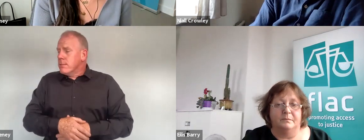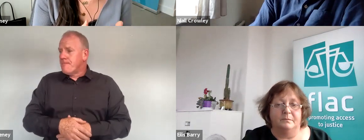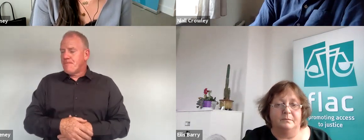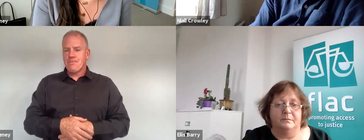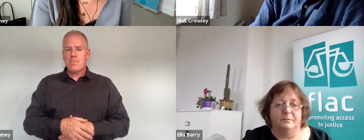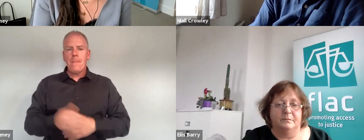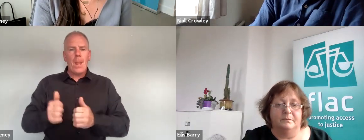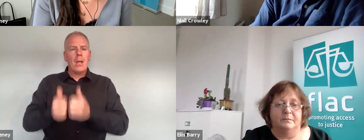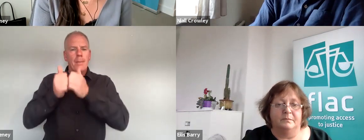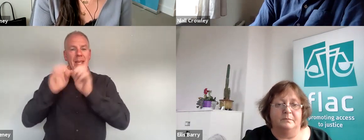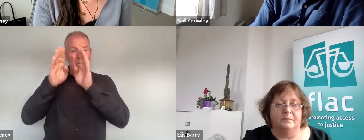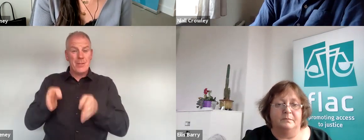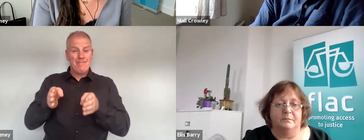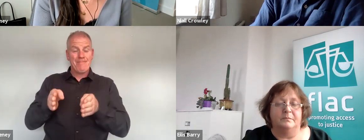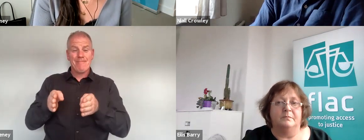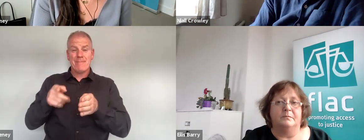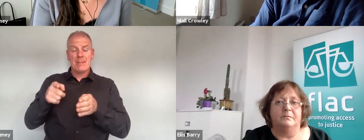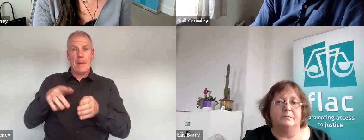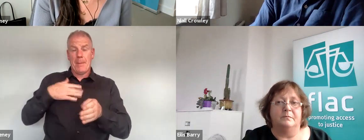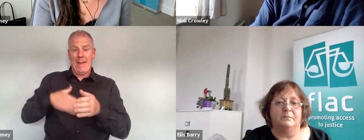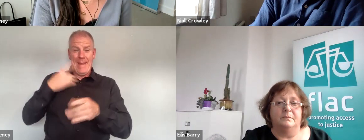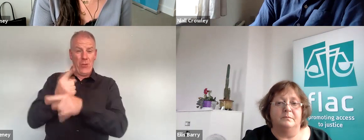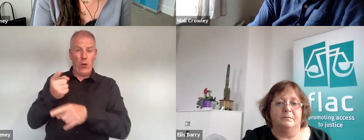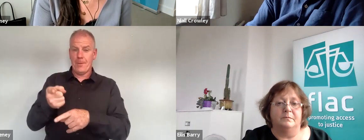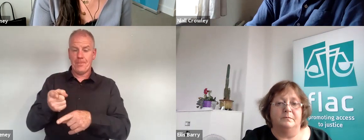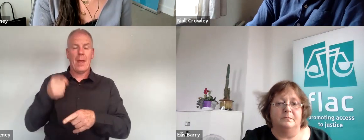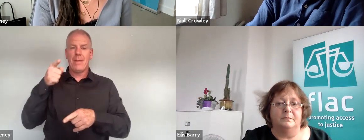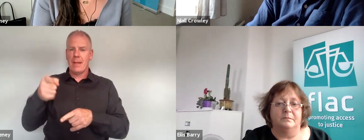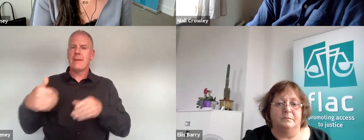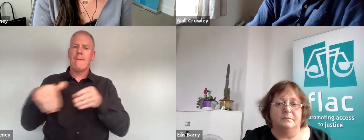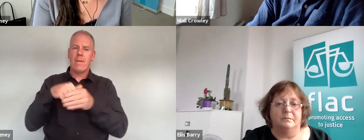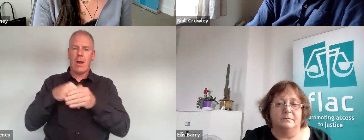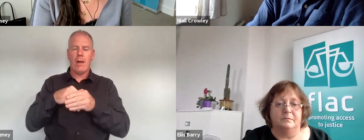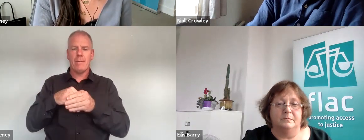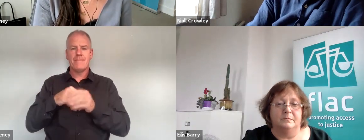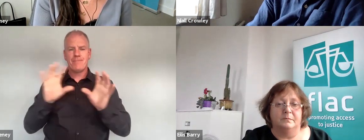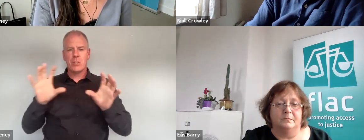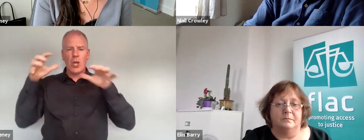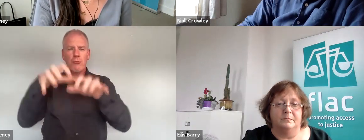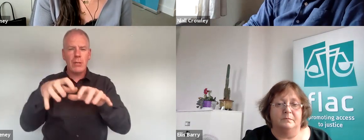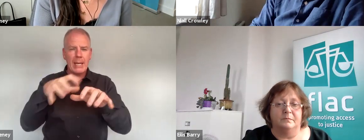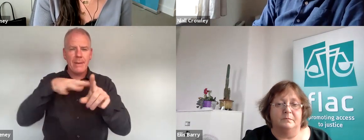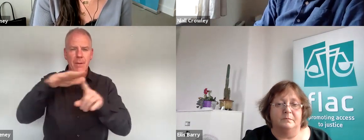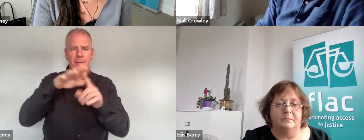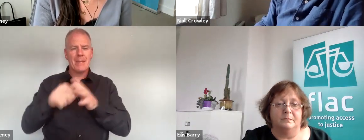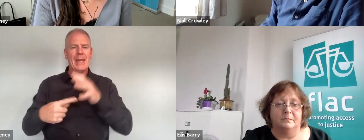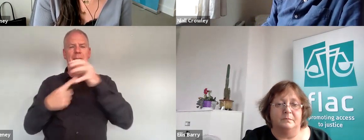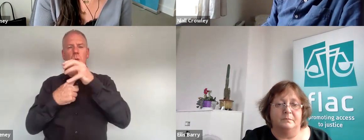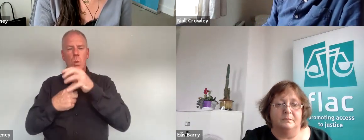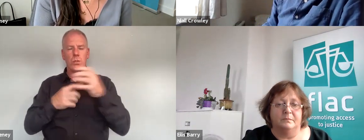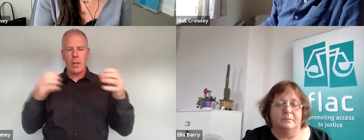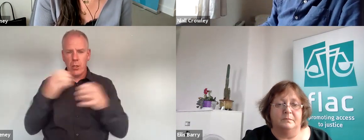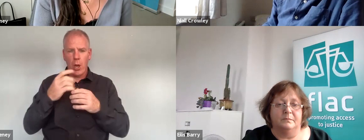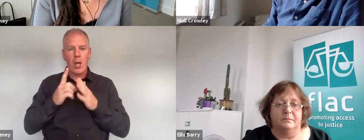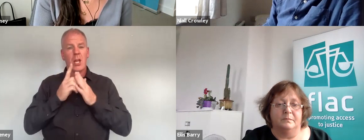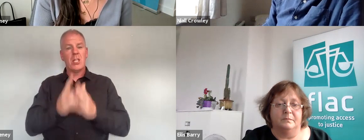accommodation settings that so many people find themselves in and that really stretches into congregated settings institutional care direct provision and